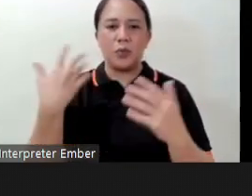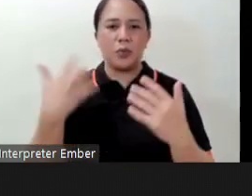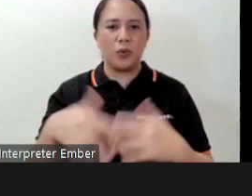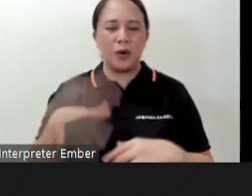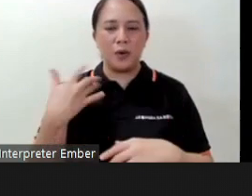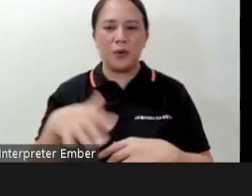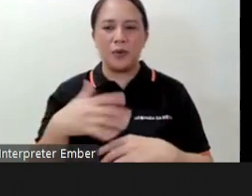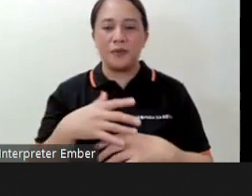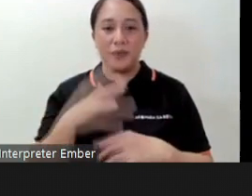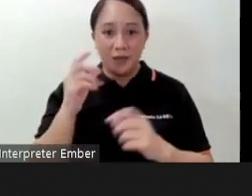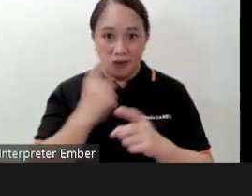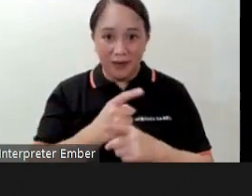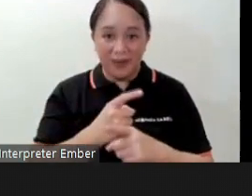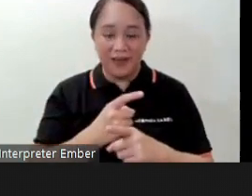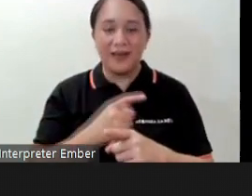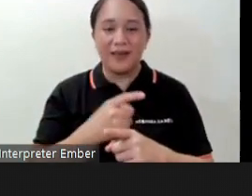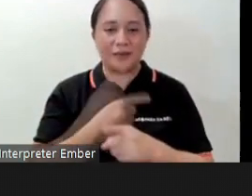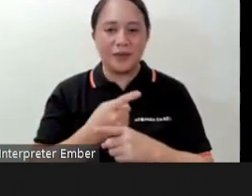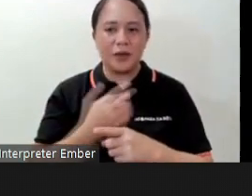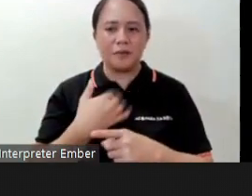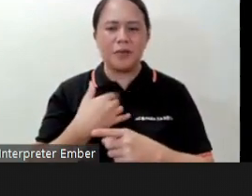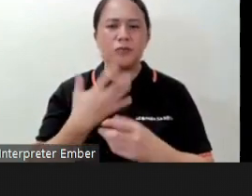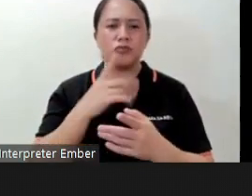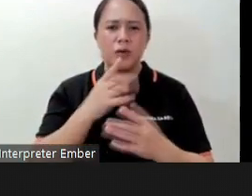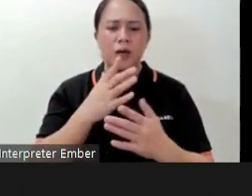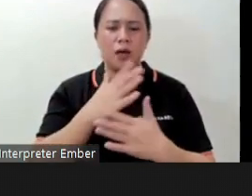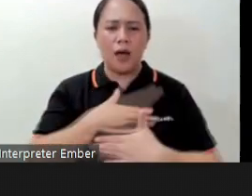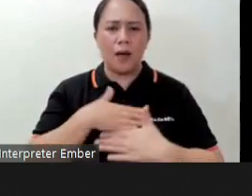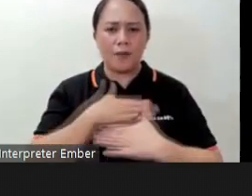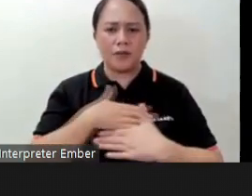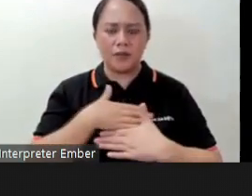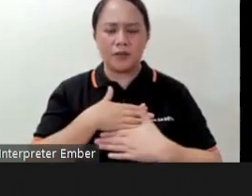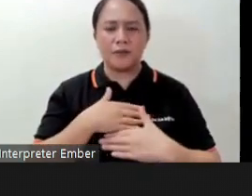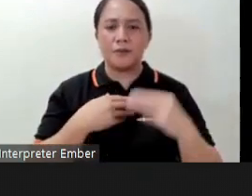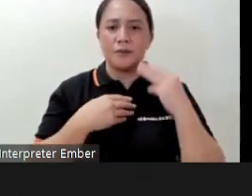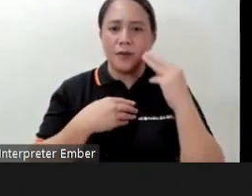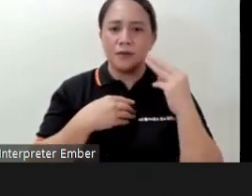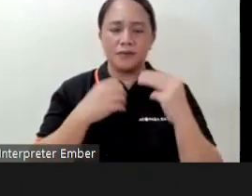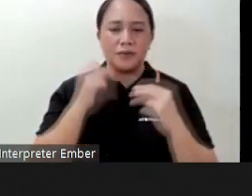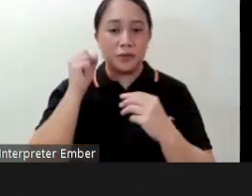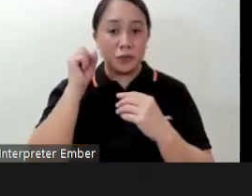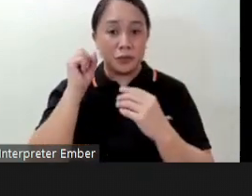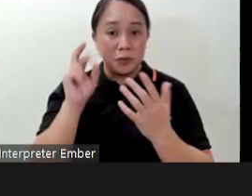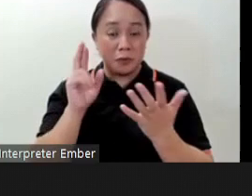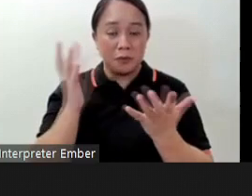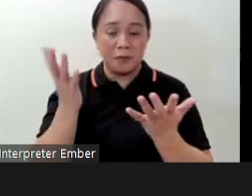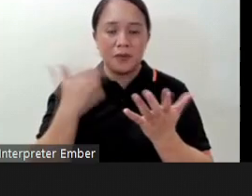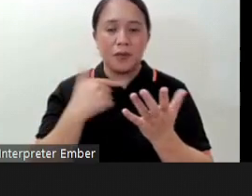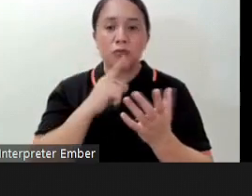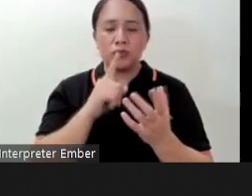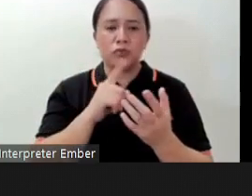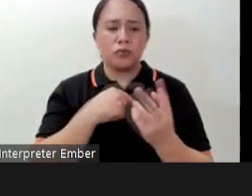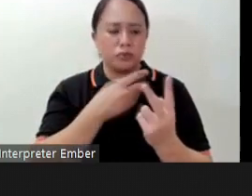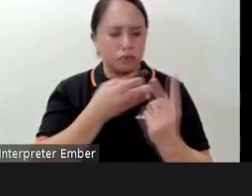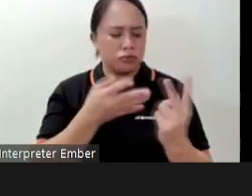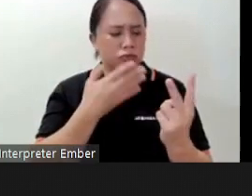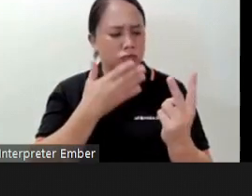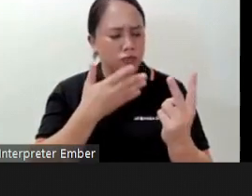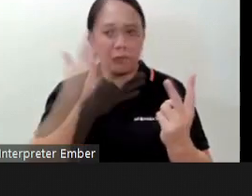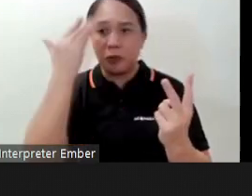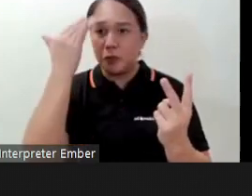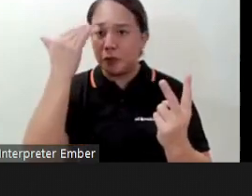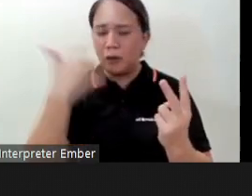di ba I do appreciate it ma'am and sir I can relate to what you've shared with us